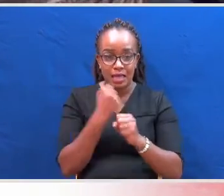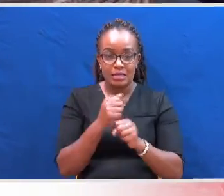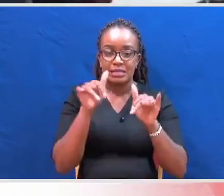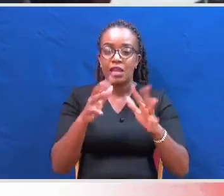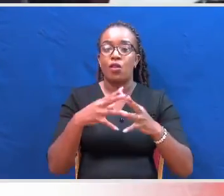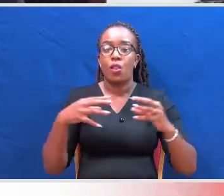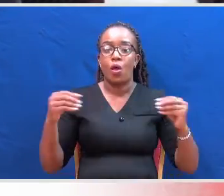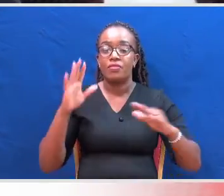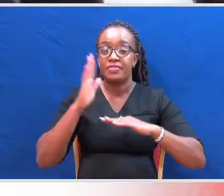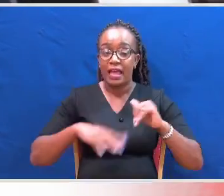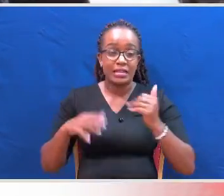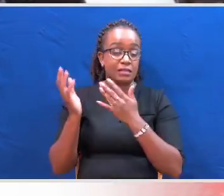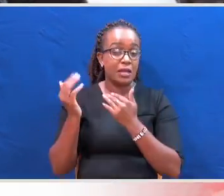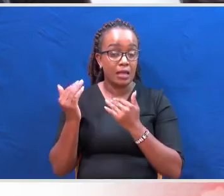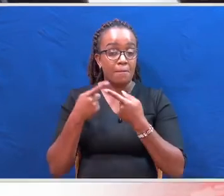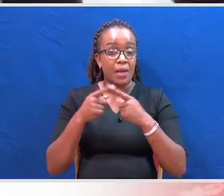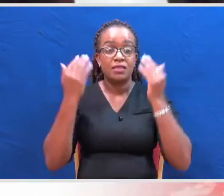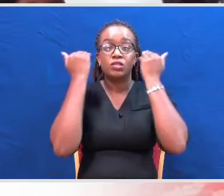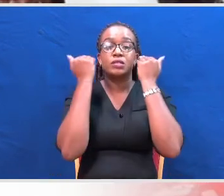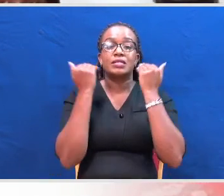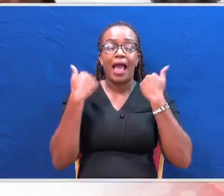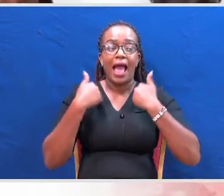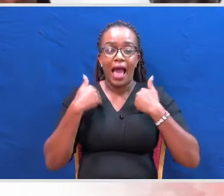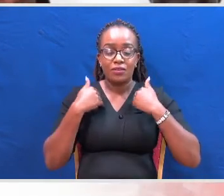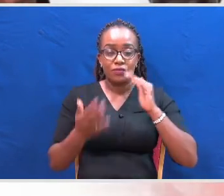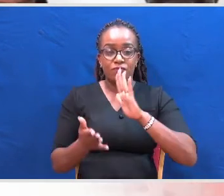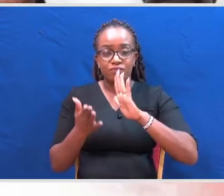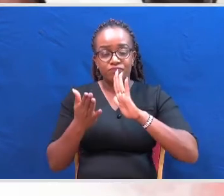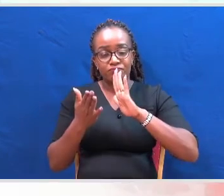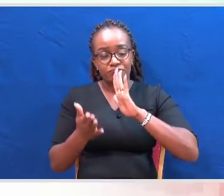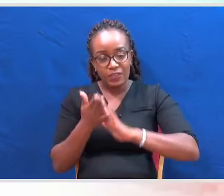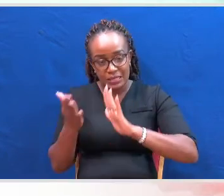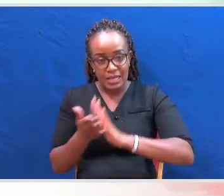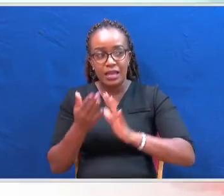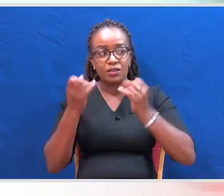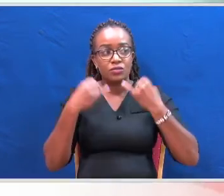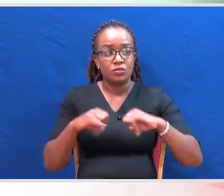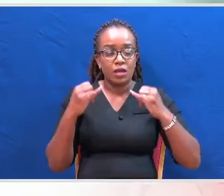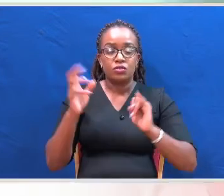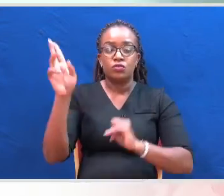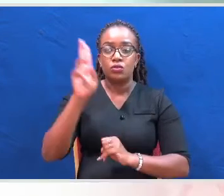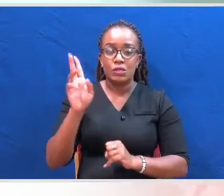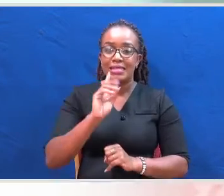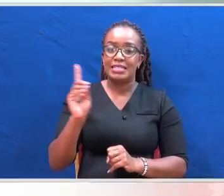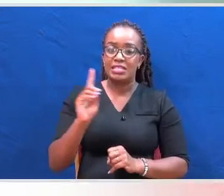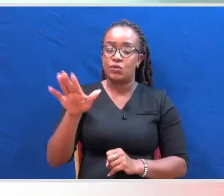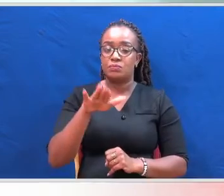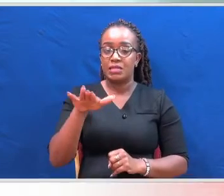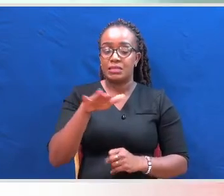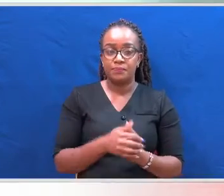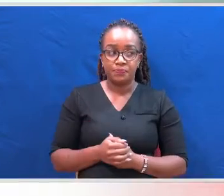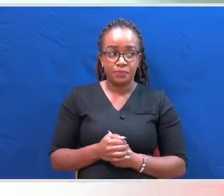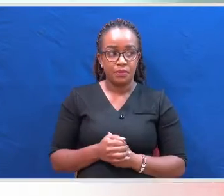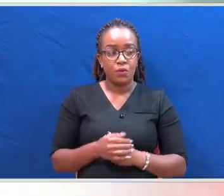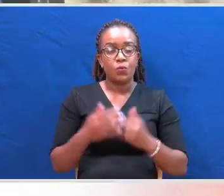the judiciary had no option but to hasten the judicial proceedings and make the most out of the digital space. Most of the times we've had